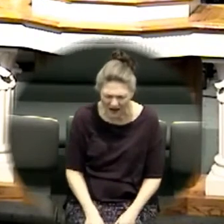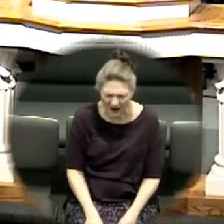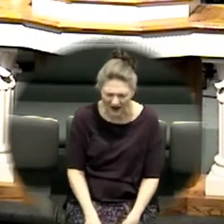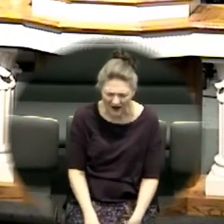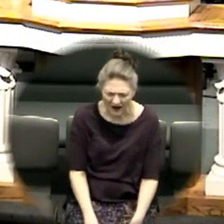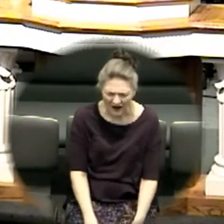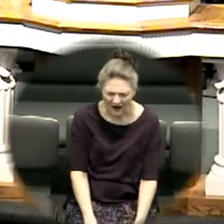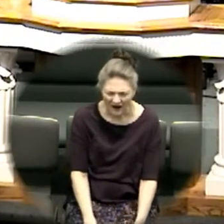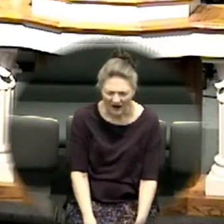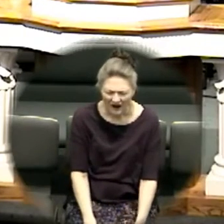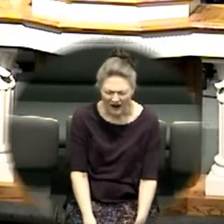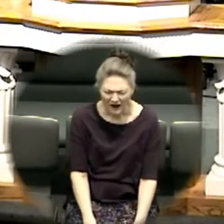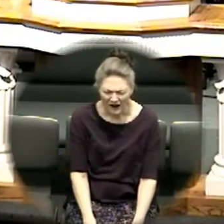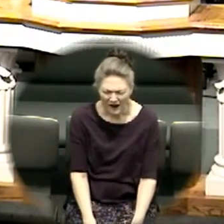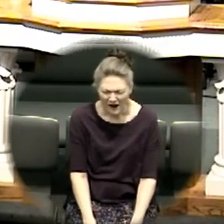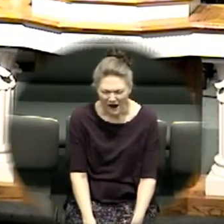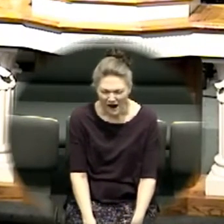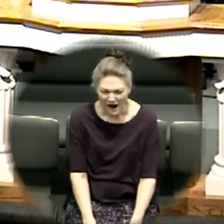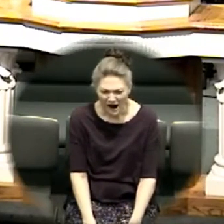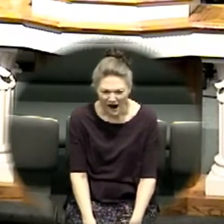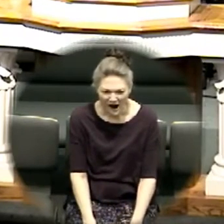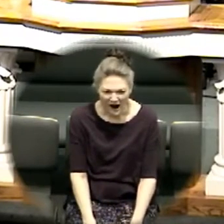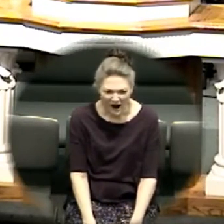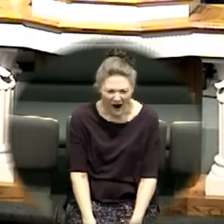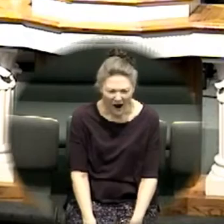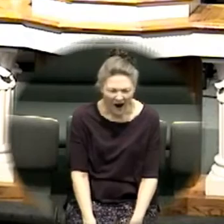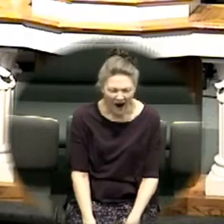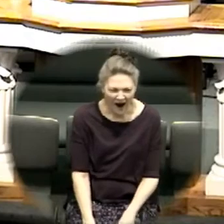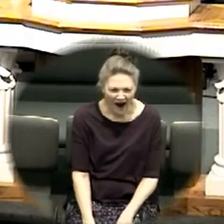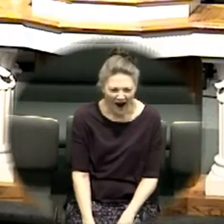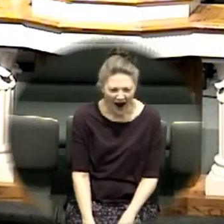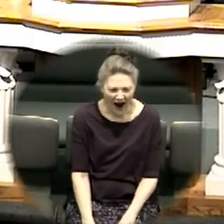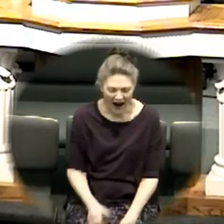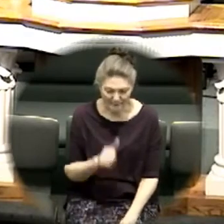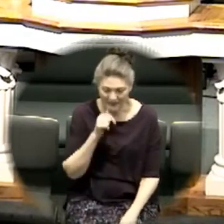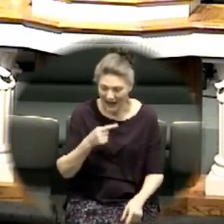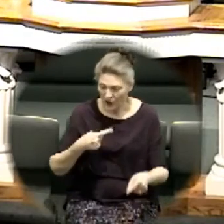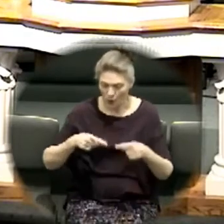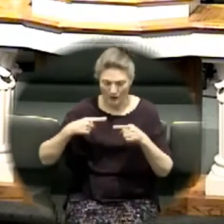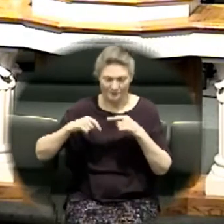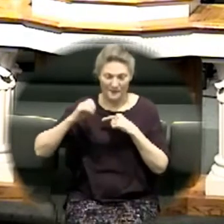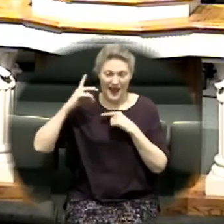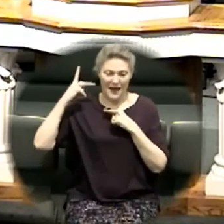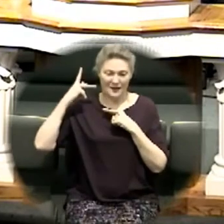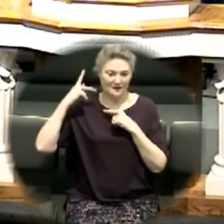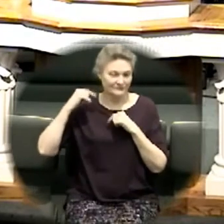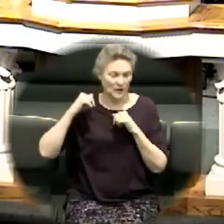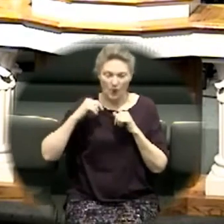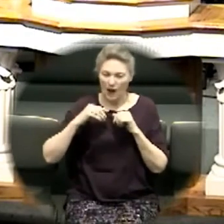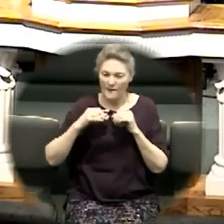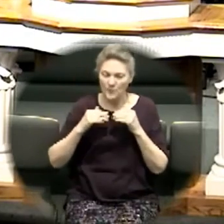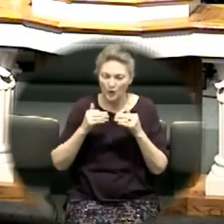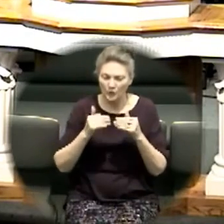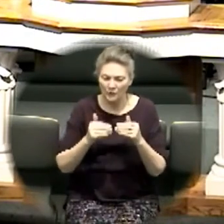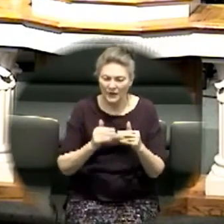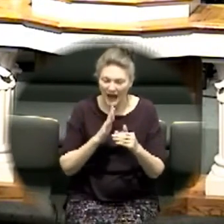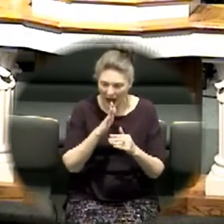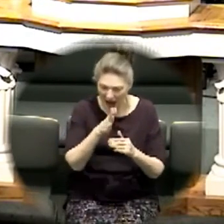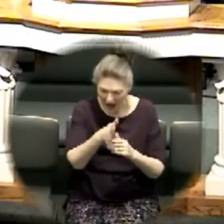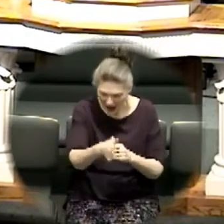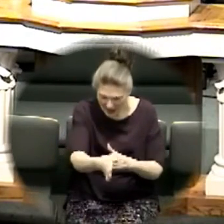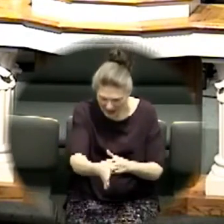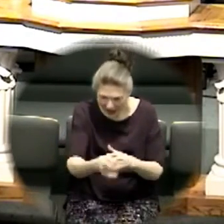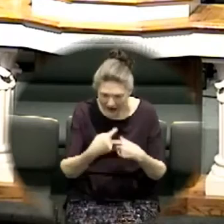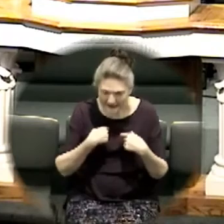forward let your holy go going back moving ahead I'm here to